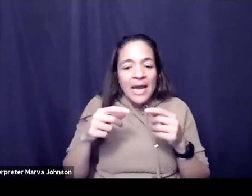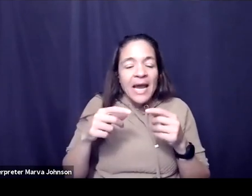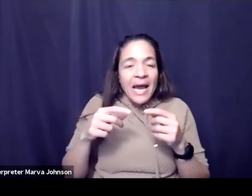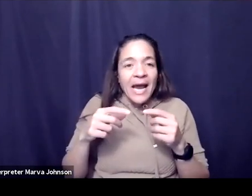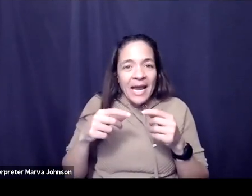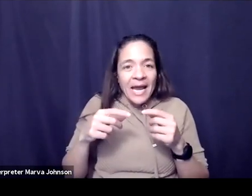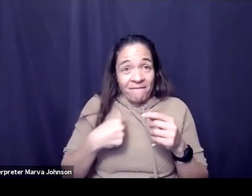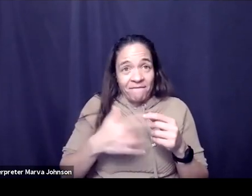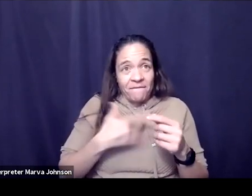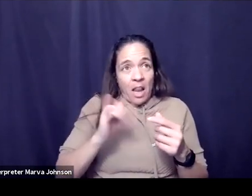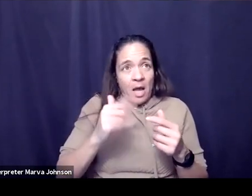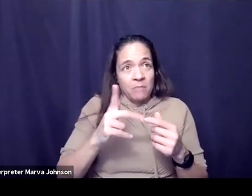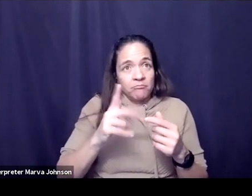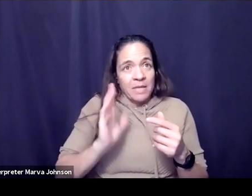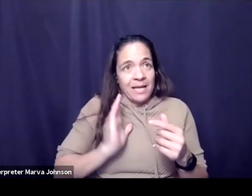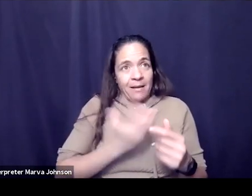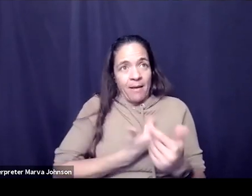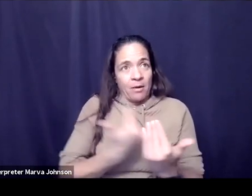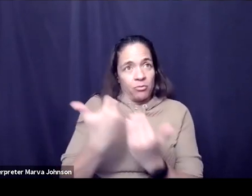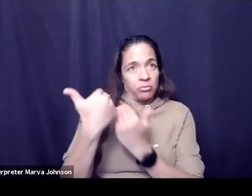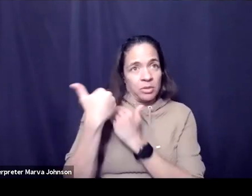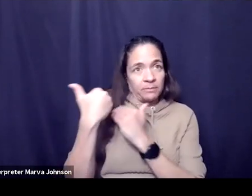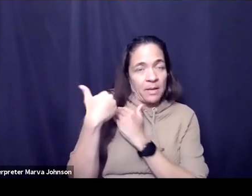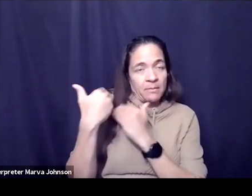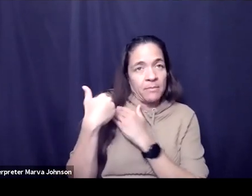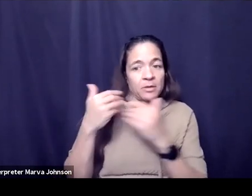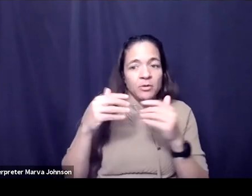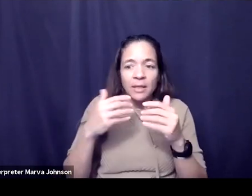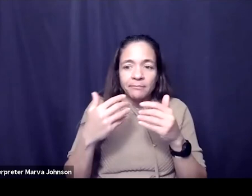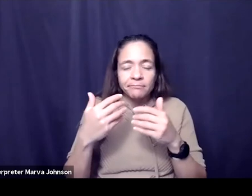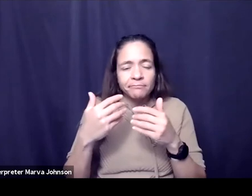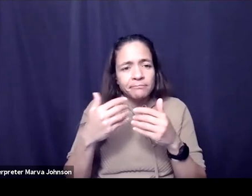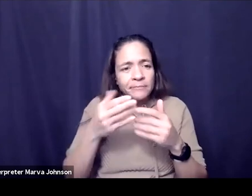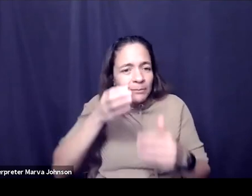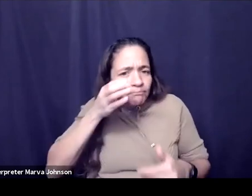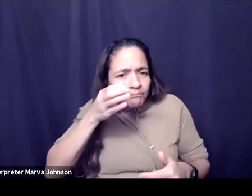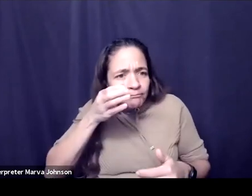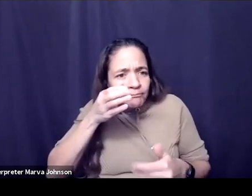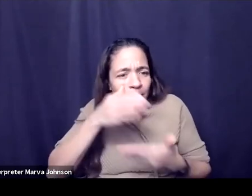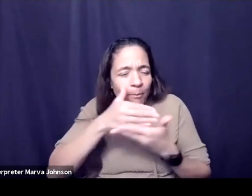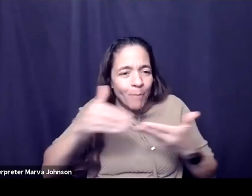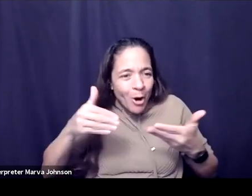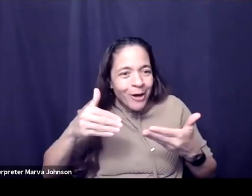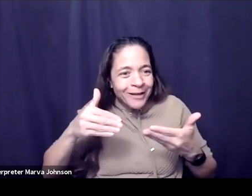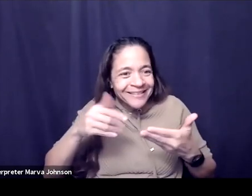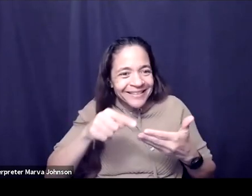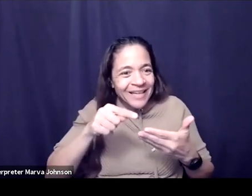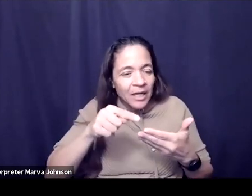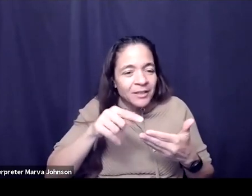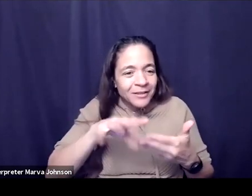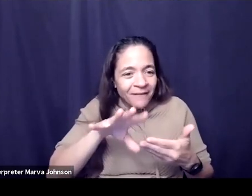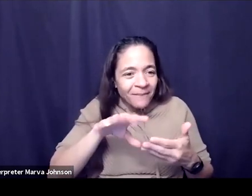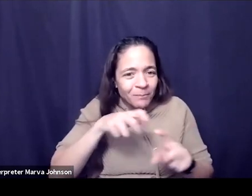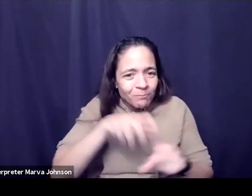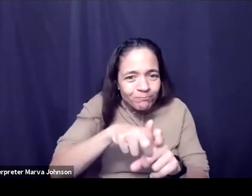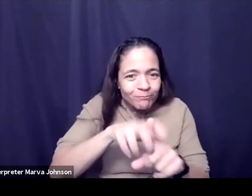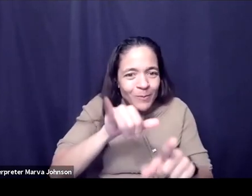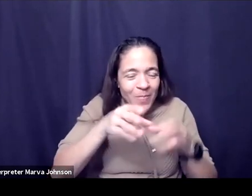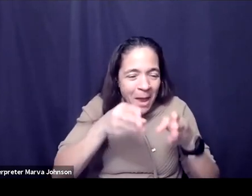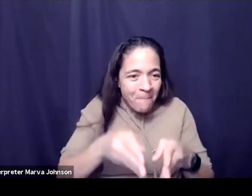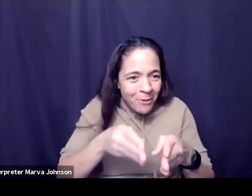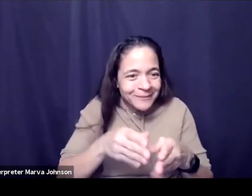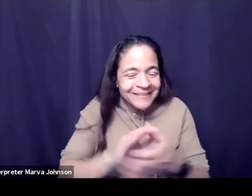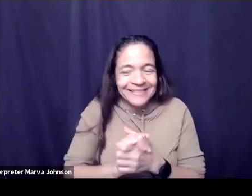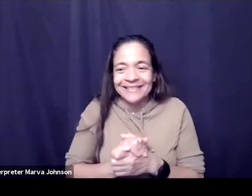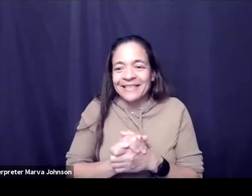responsibility to nurture to do that listening piece yeah i guess i'll go back to you how do you how do you convince what would you what would be the case you